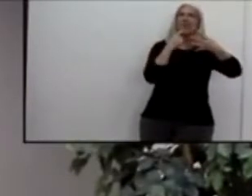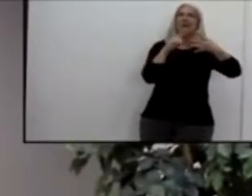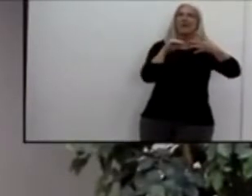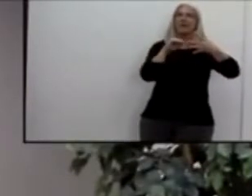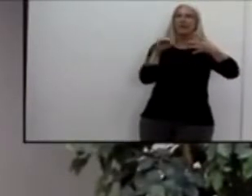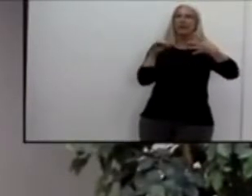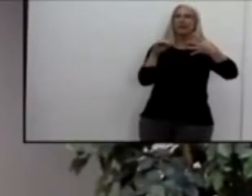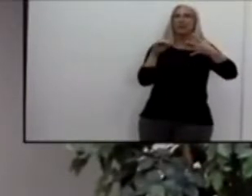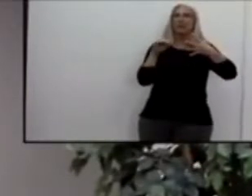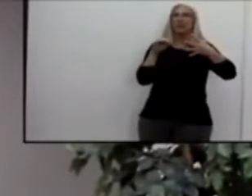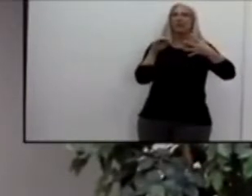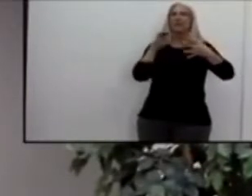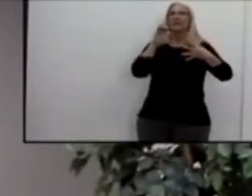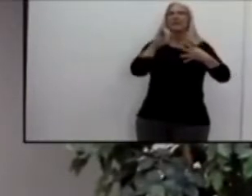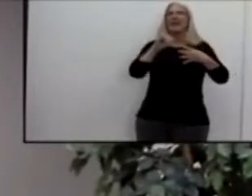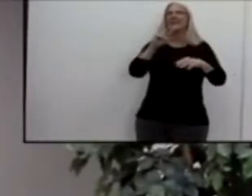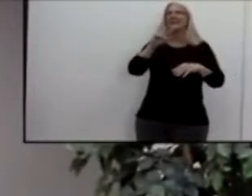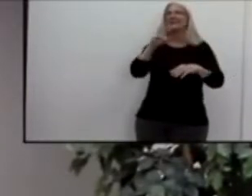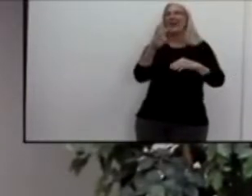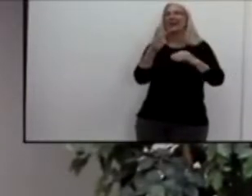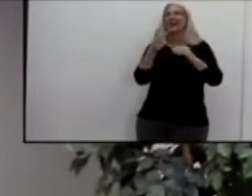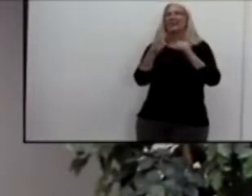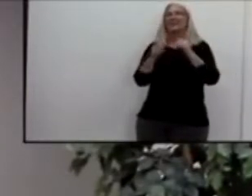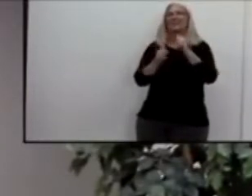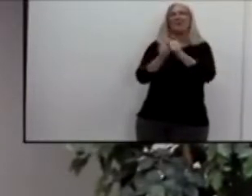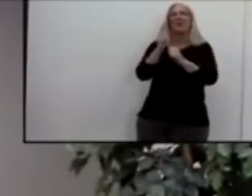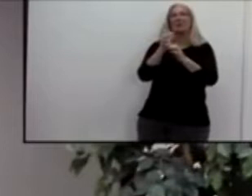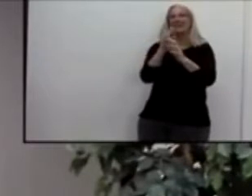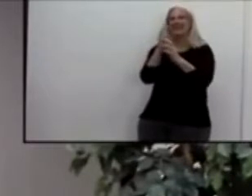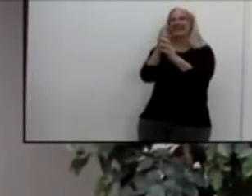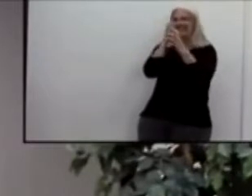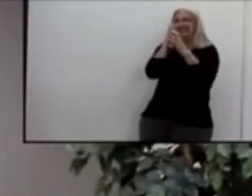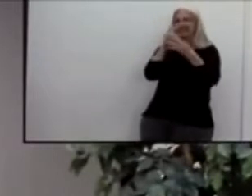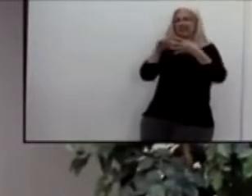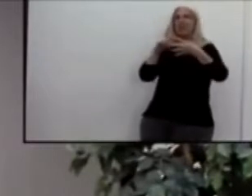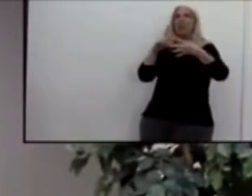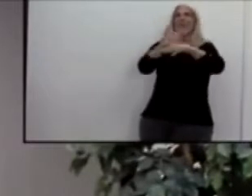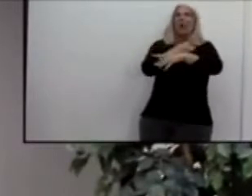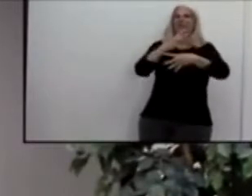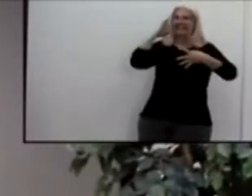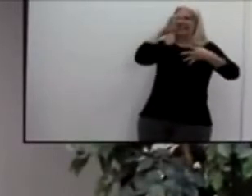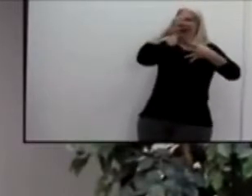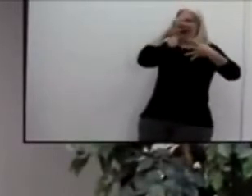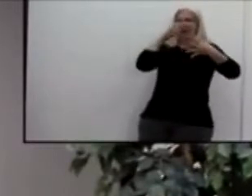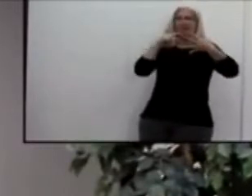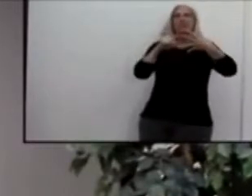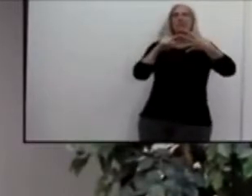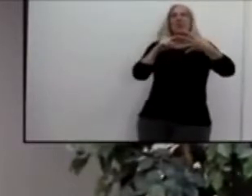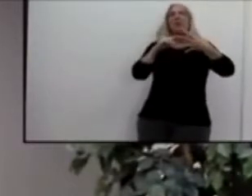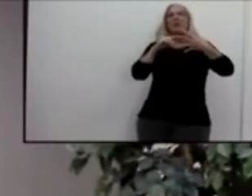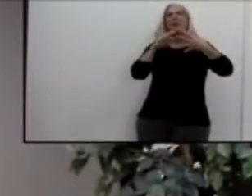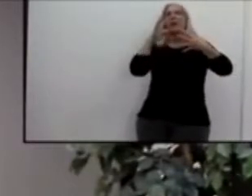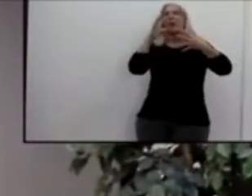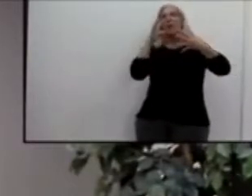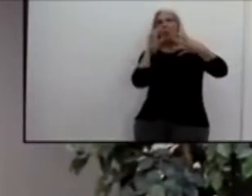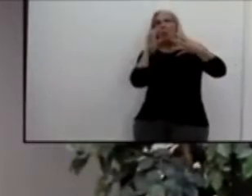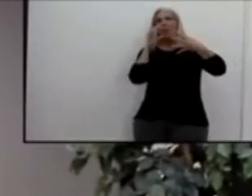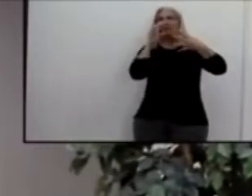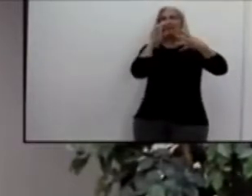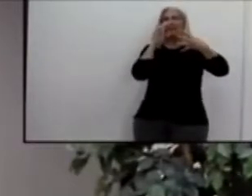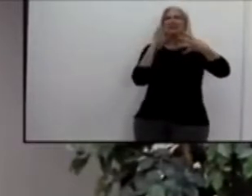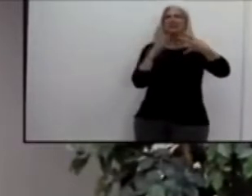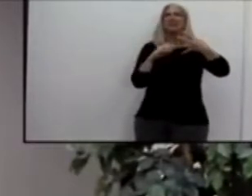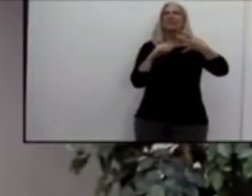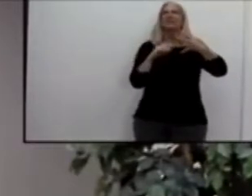tier on the the state's the state's measure structure framework there and it's really determined